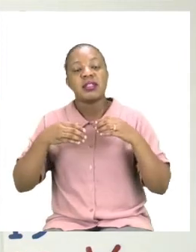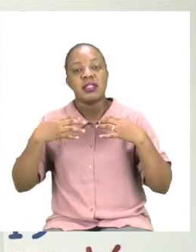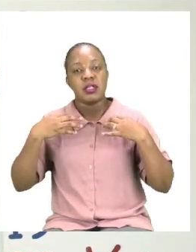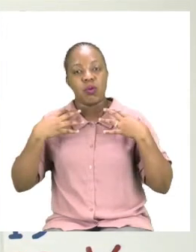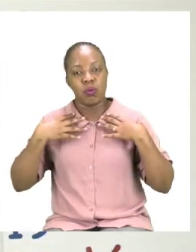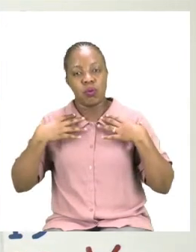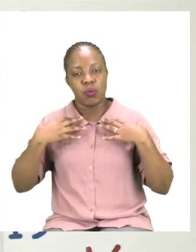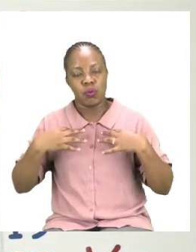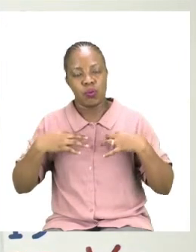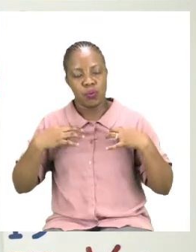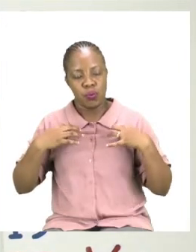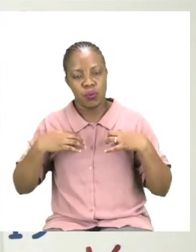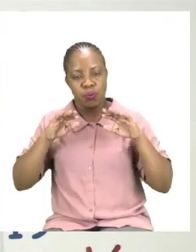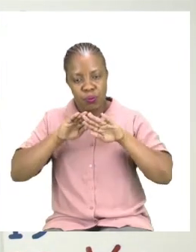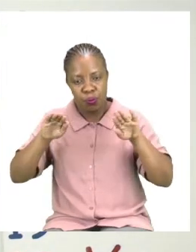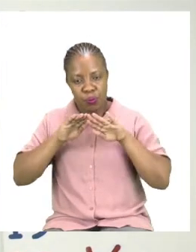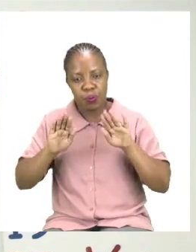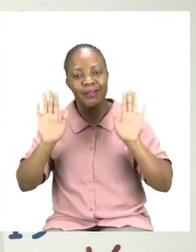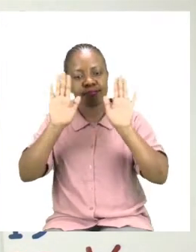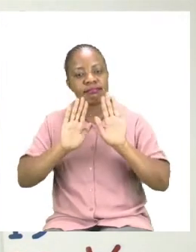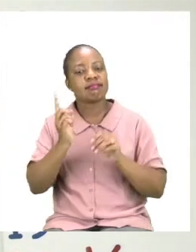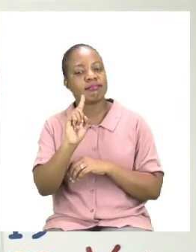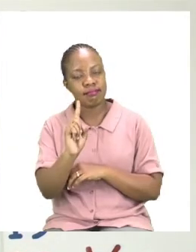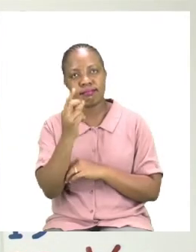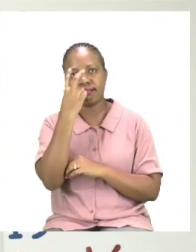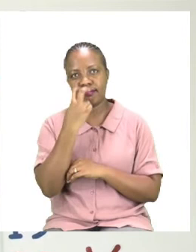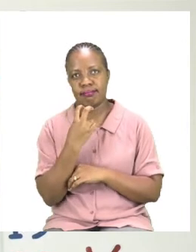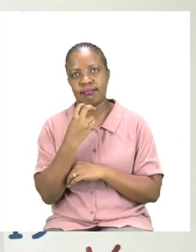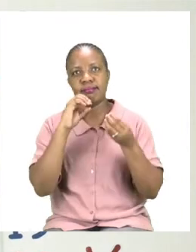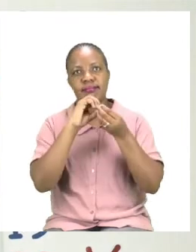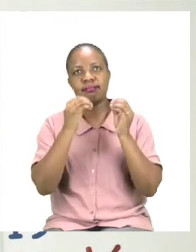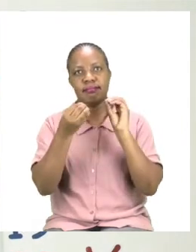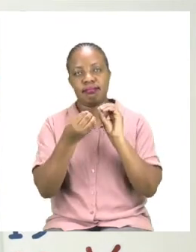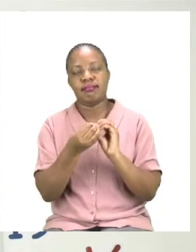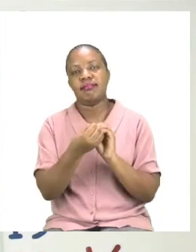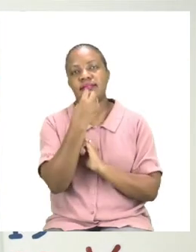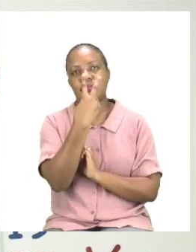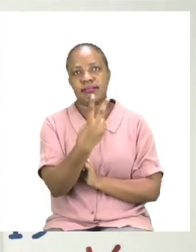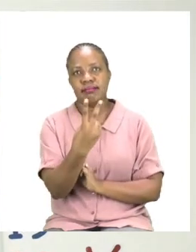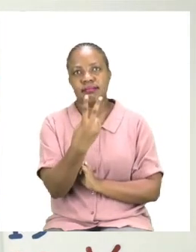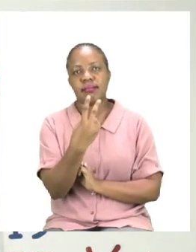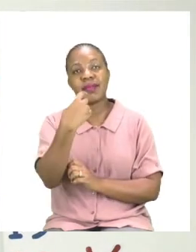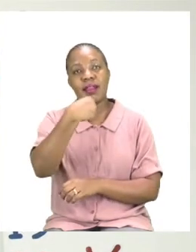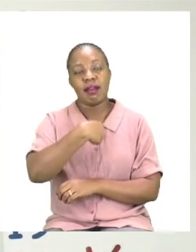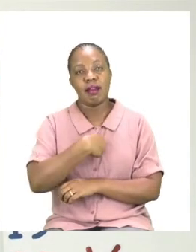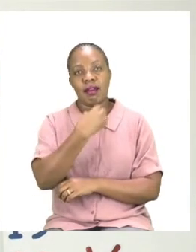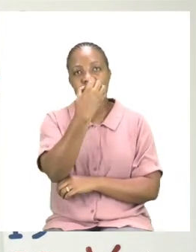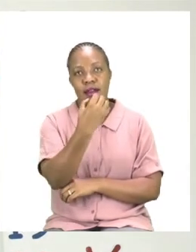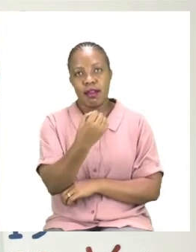next one is number two, I have a brightly coloured